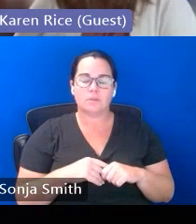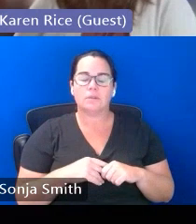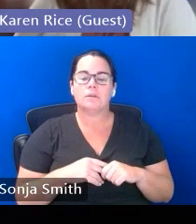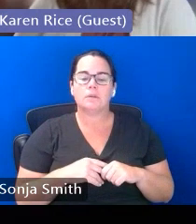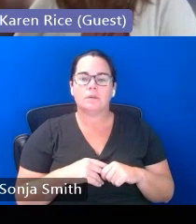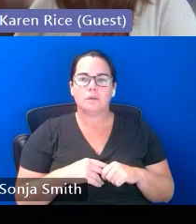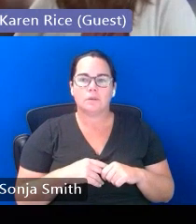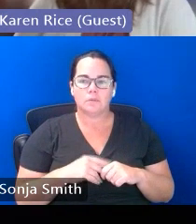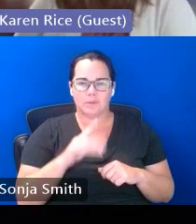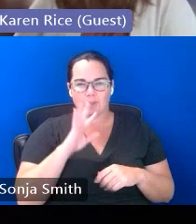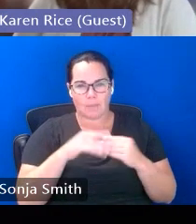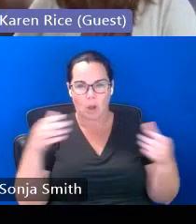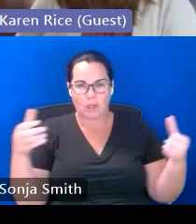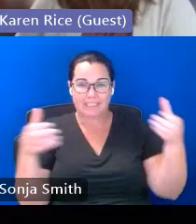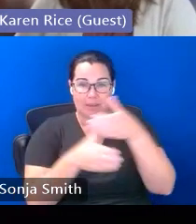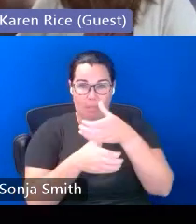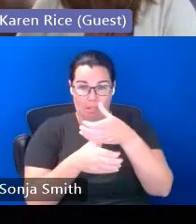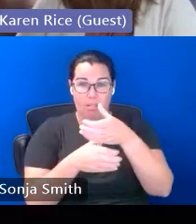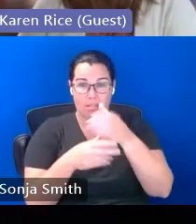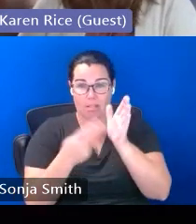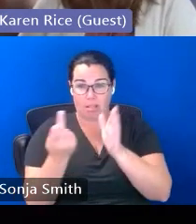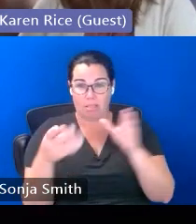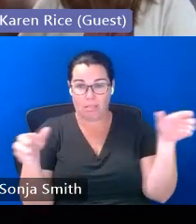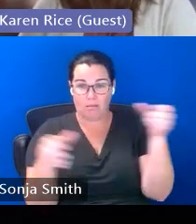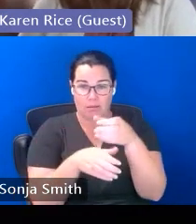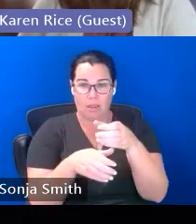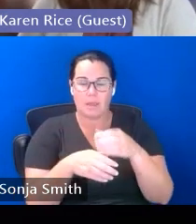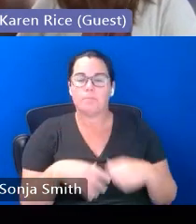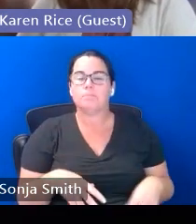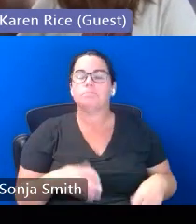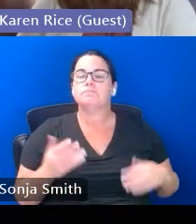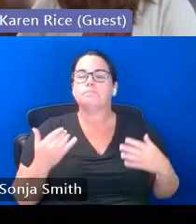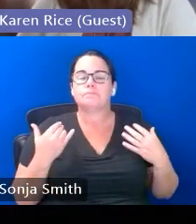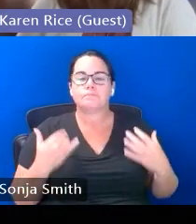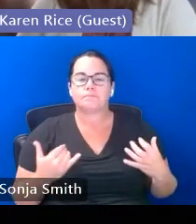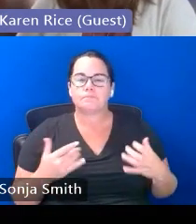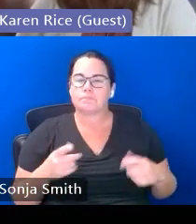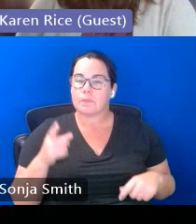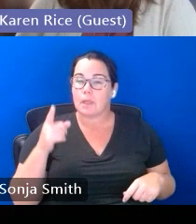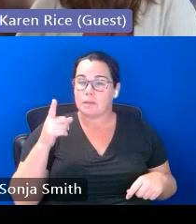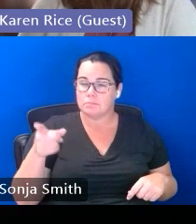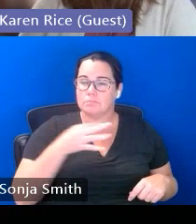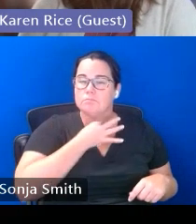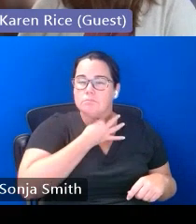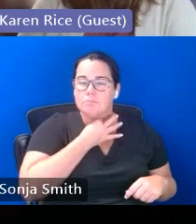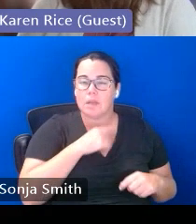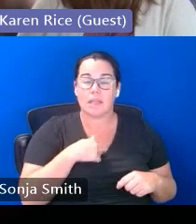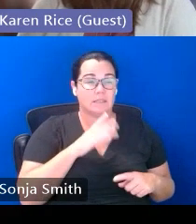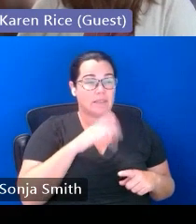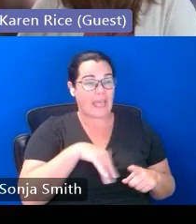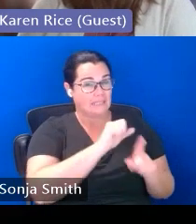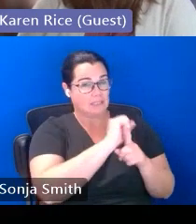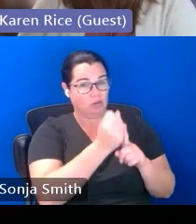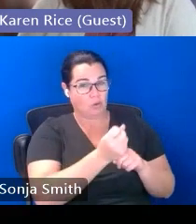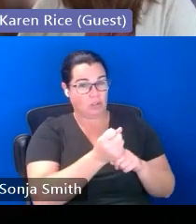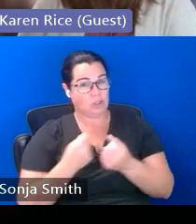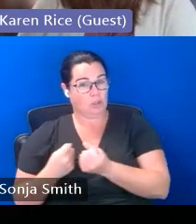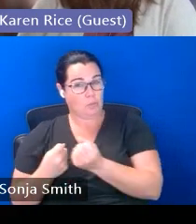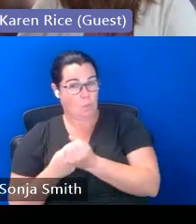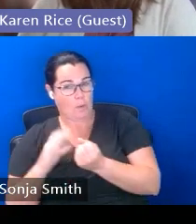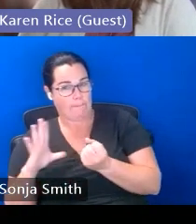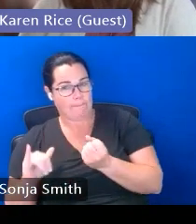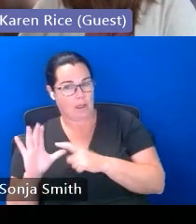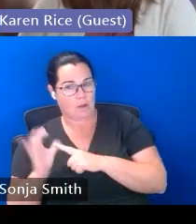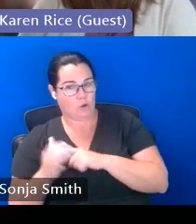back to this again thinking through um is it circumstance supported by cultural norms so we want to make sure we're asking the right